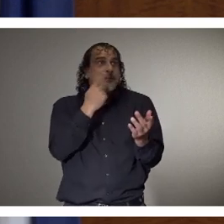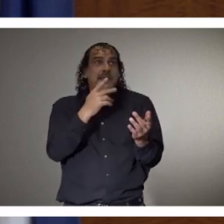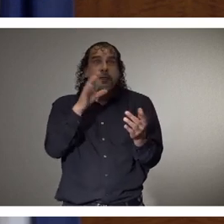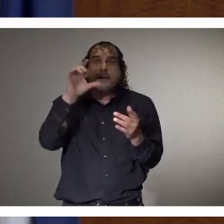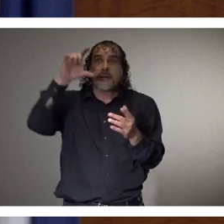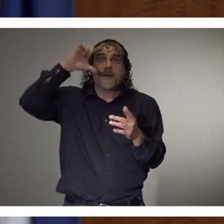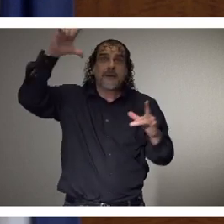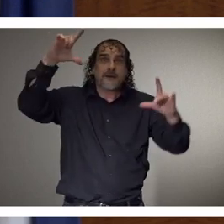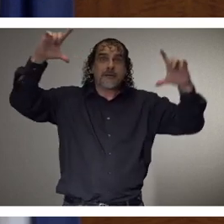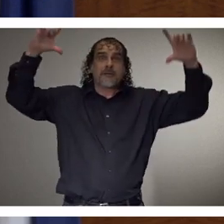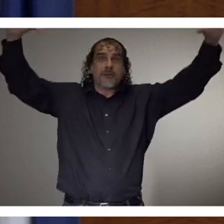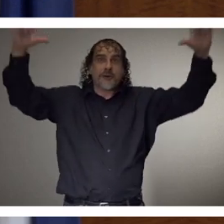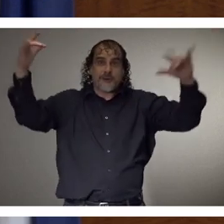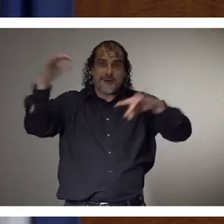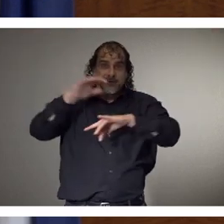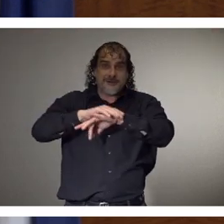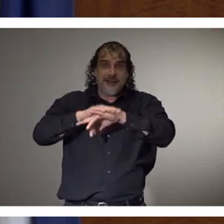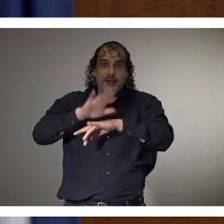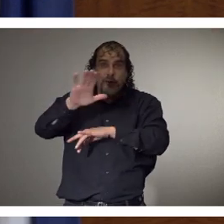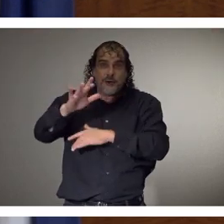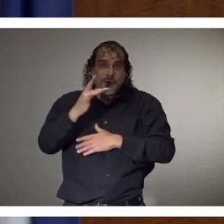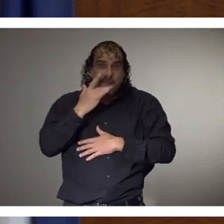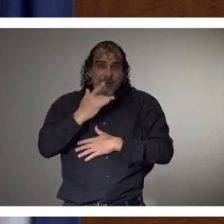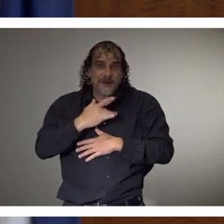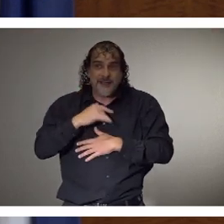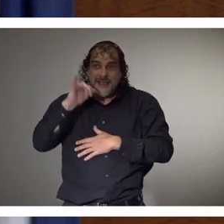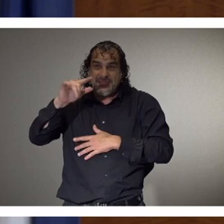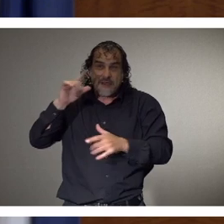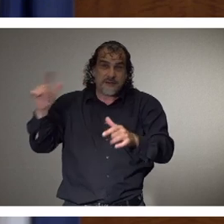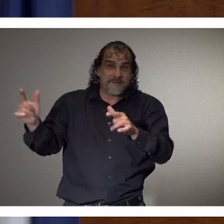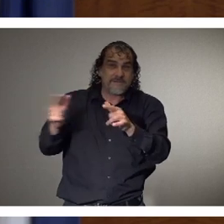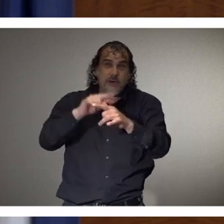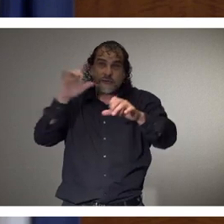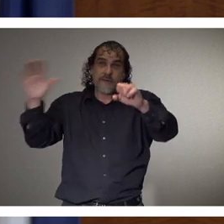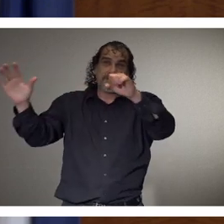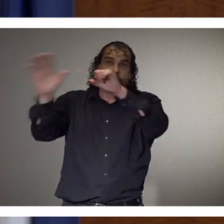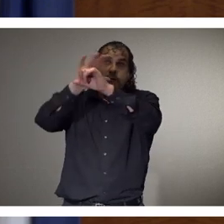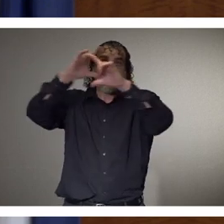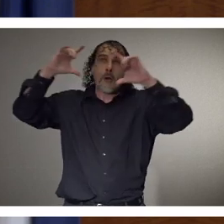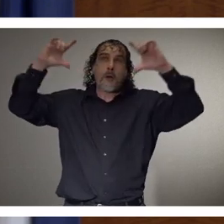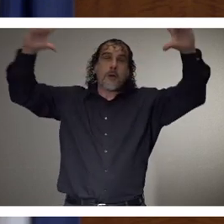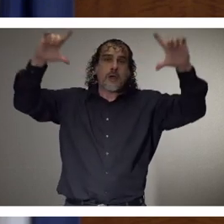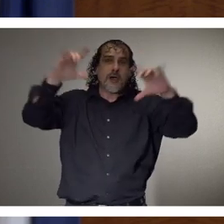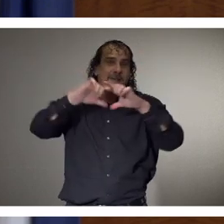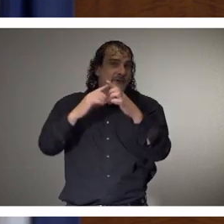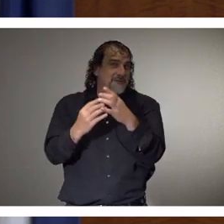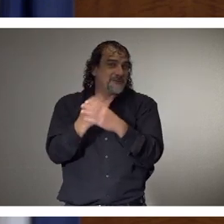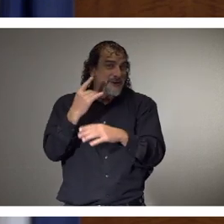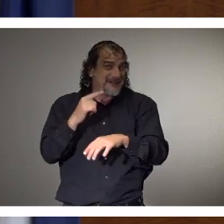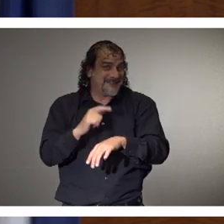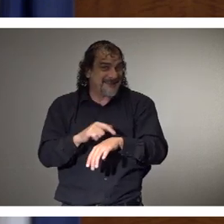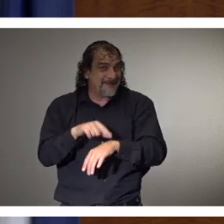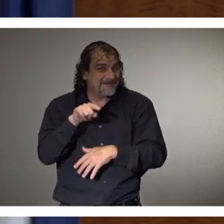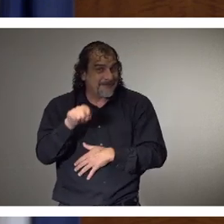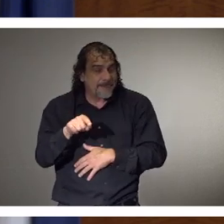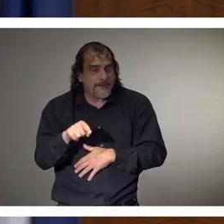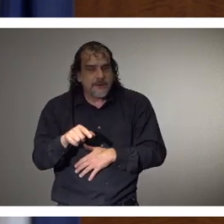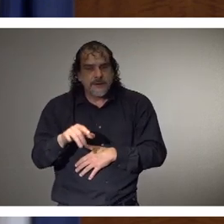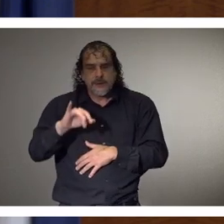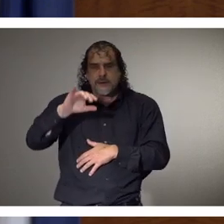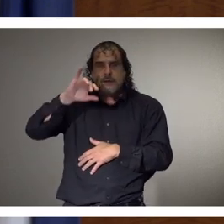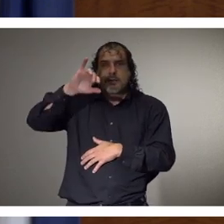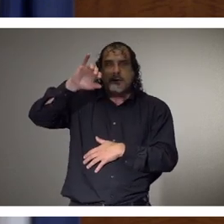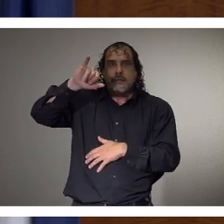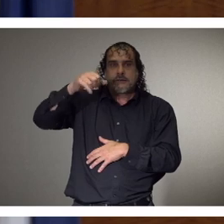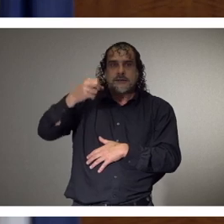on her birthday, which I understand may be the first full moon of spring. Josiah Goodes loves to draw